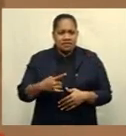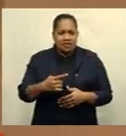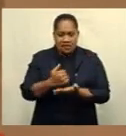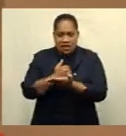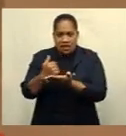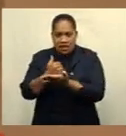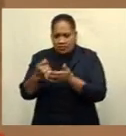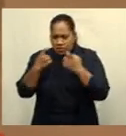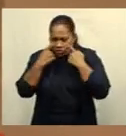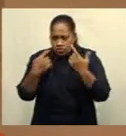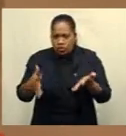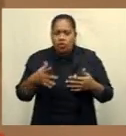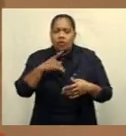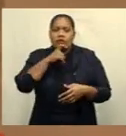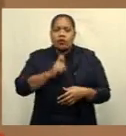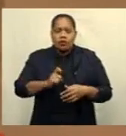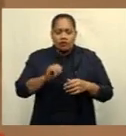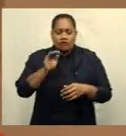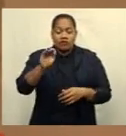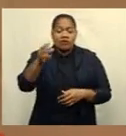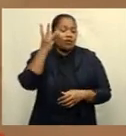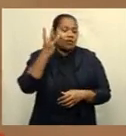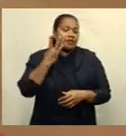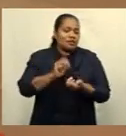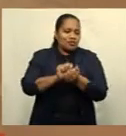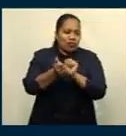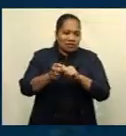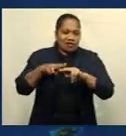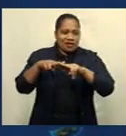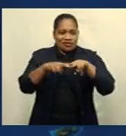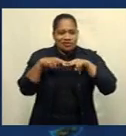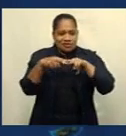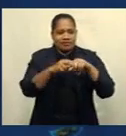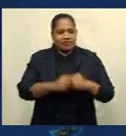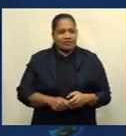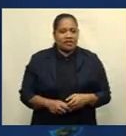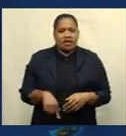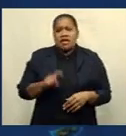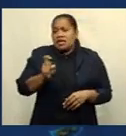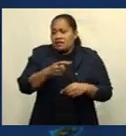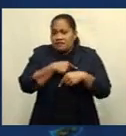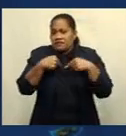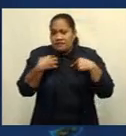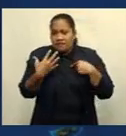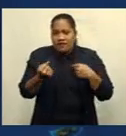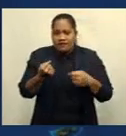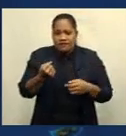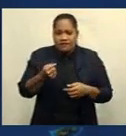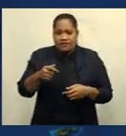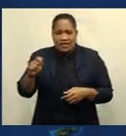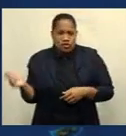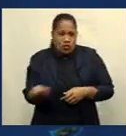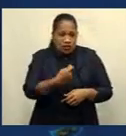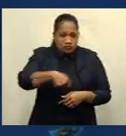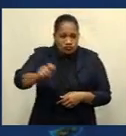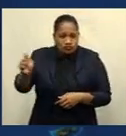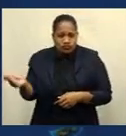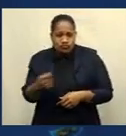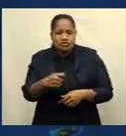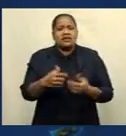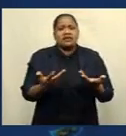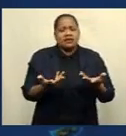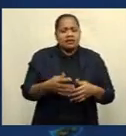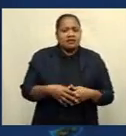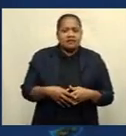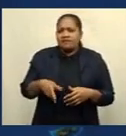indicate a promising future for women in the sport in Fiji. If we have a squash open we usually would on average would probably get